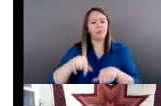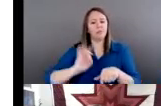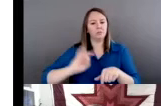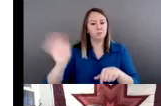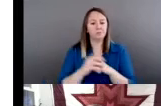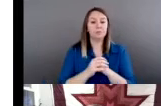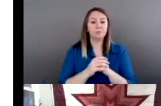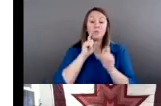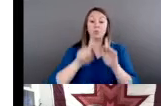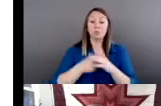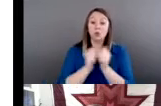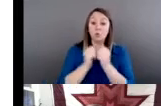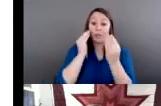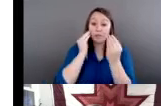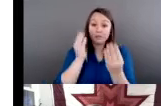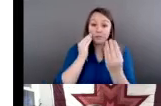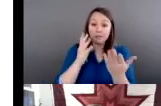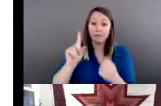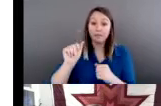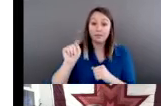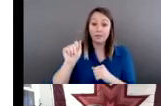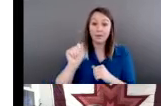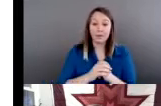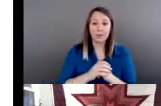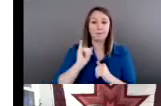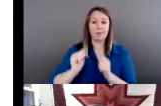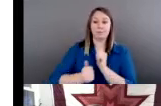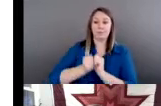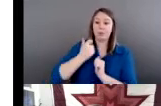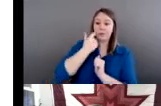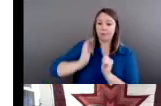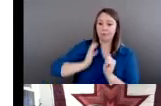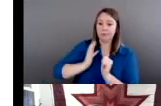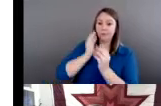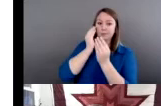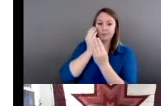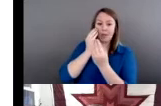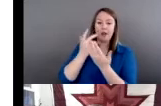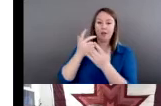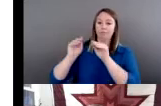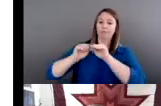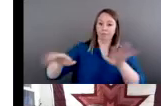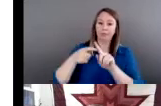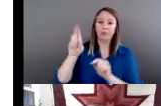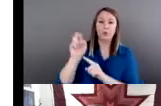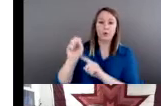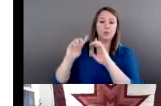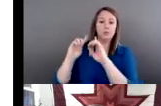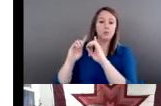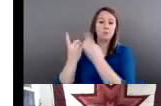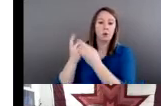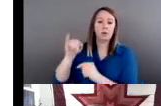the most recent official data from the United States Department of Justice. This is a free